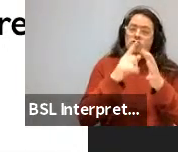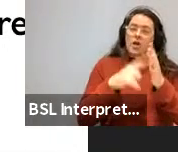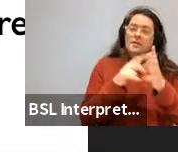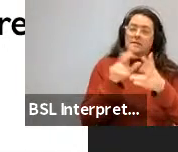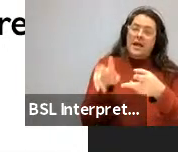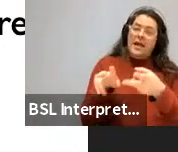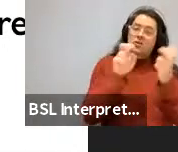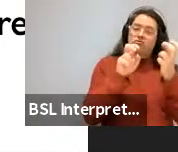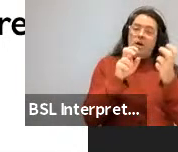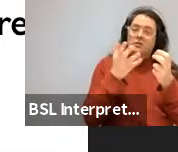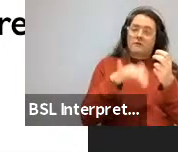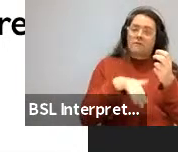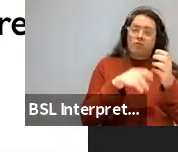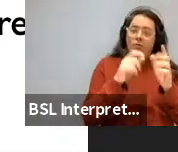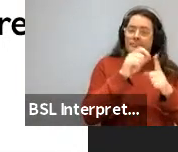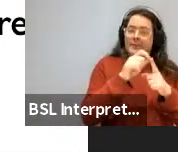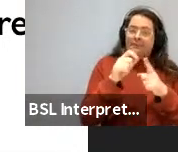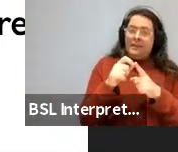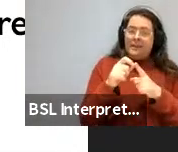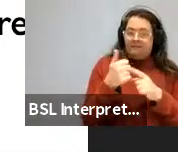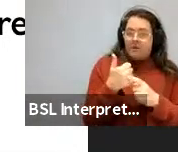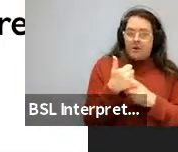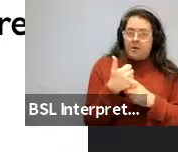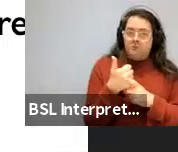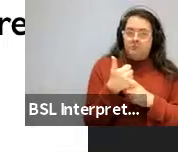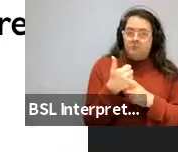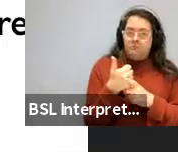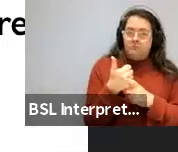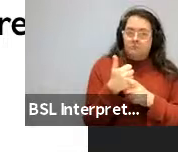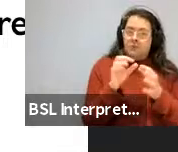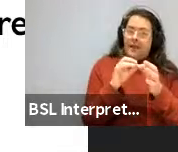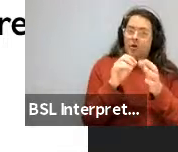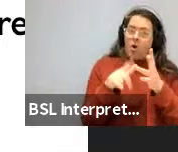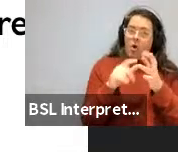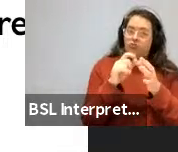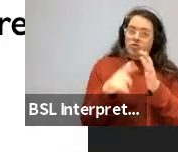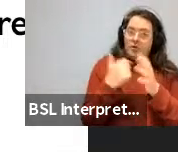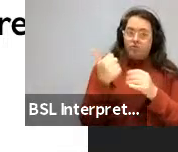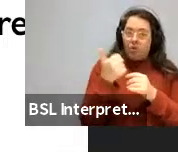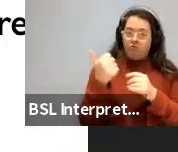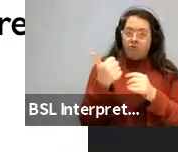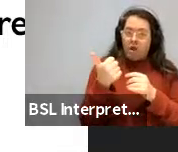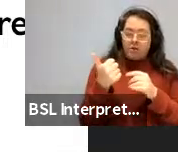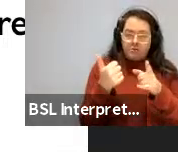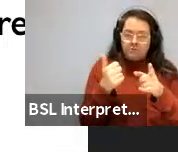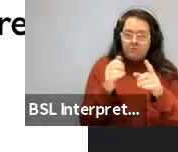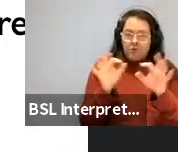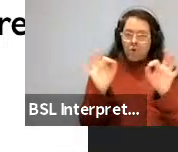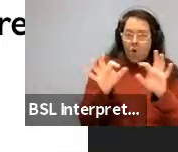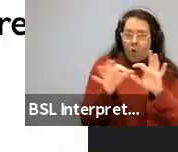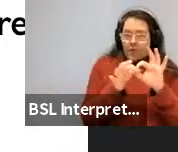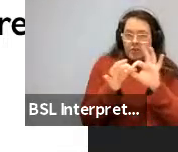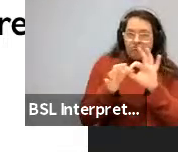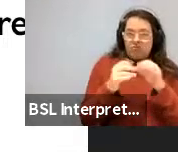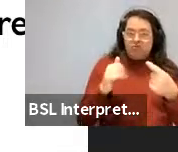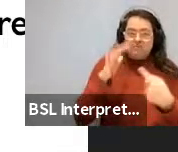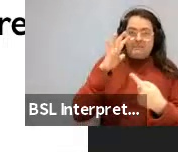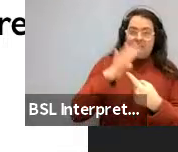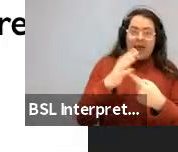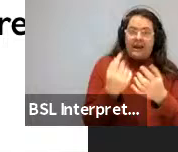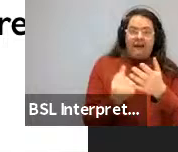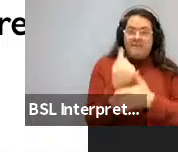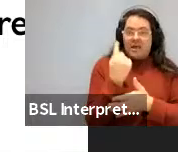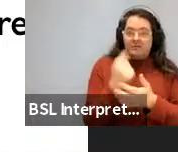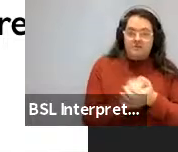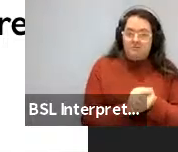subject of the prepositional phrase is a little bit better than out of the object for these, for these materials in English. There's no interaction there. There's just like main effects here. It's, it's, it's a three